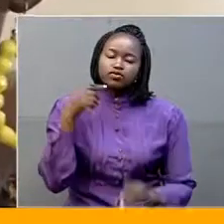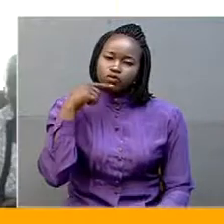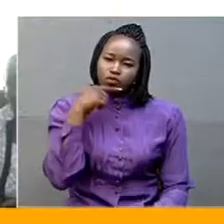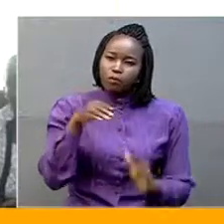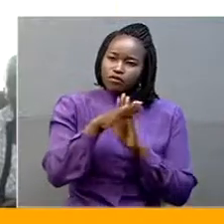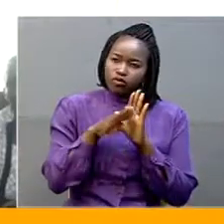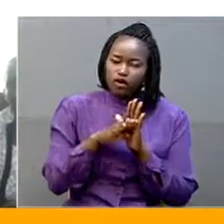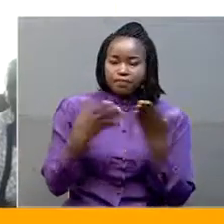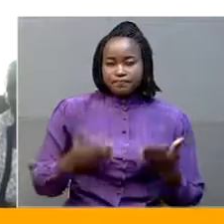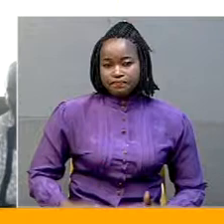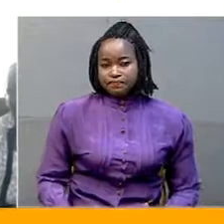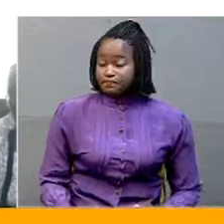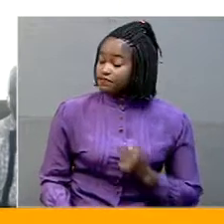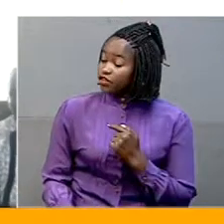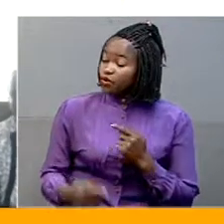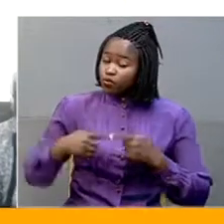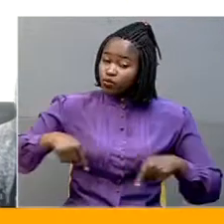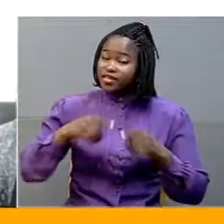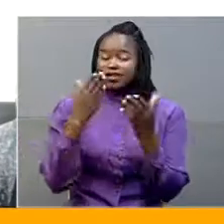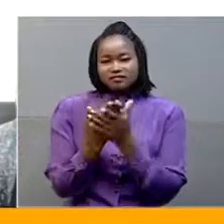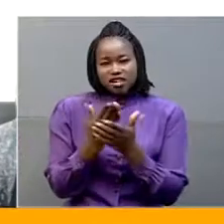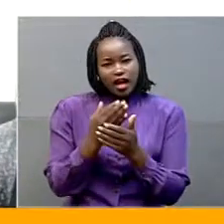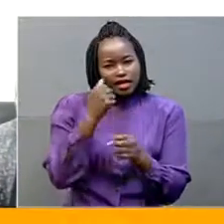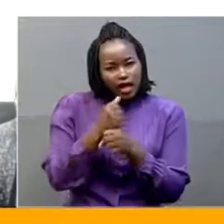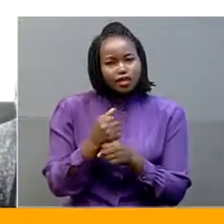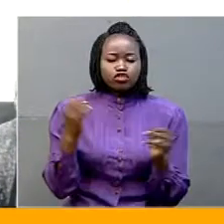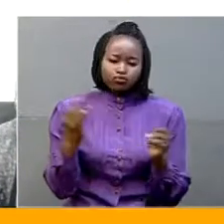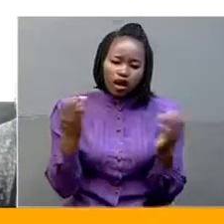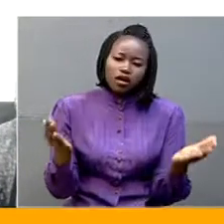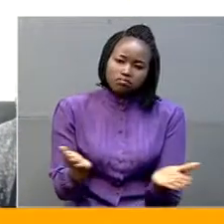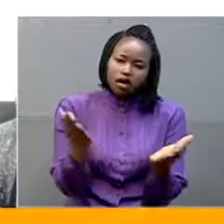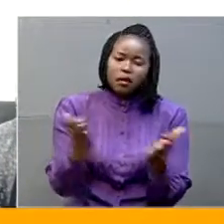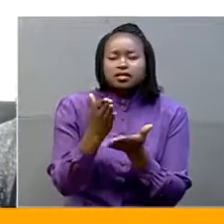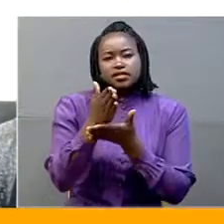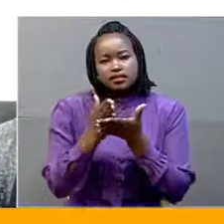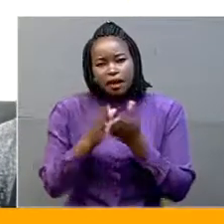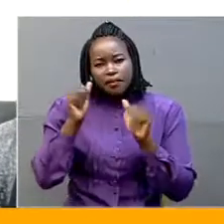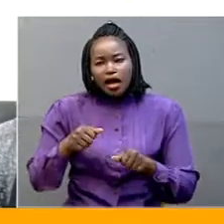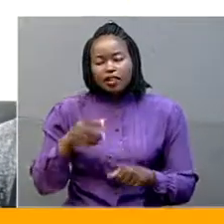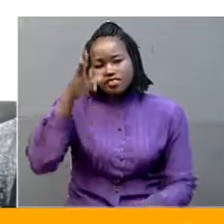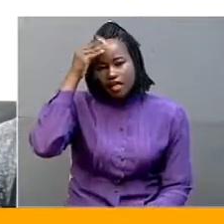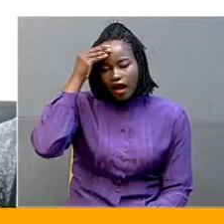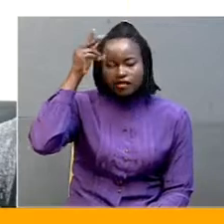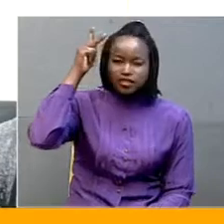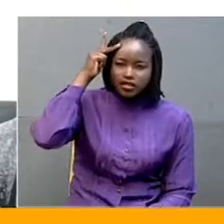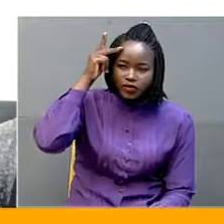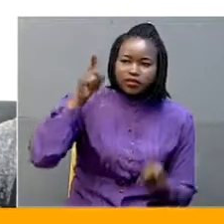group. We are requesting that you elevate these girls. Those who are able to go for likely good skill training, they